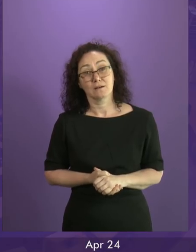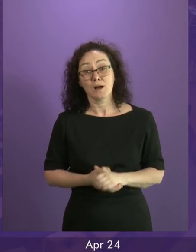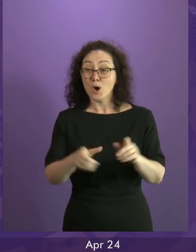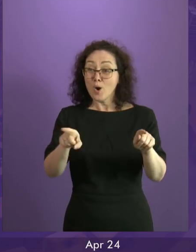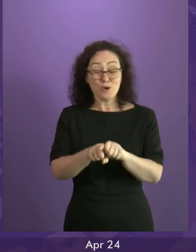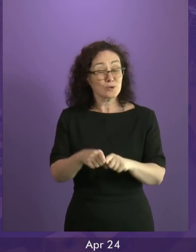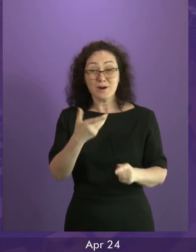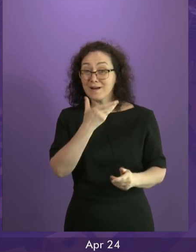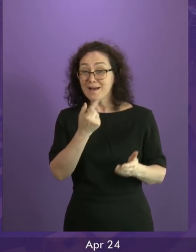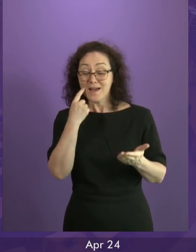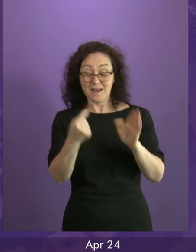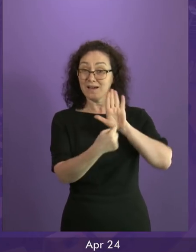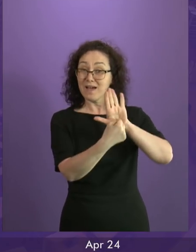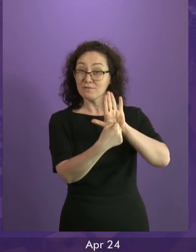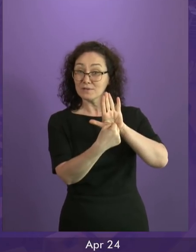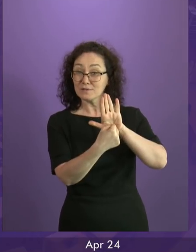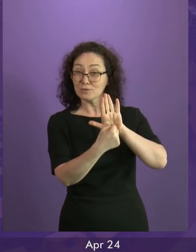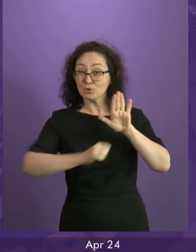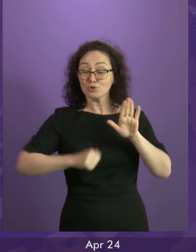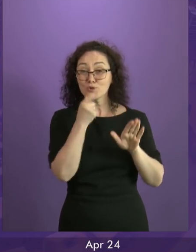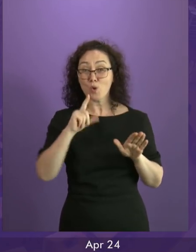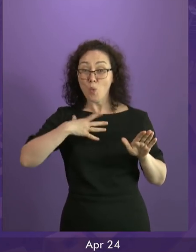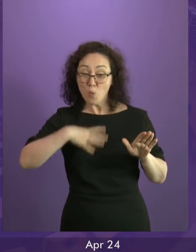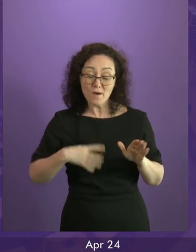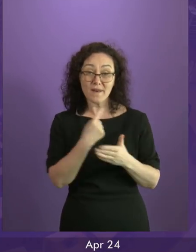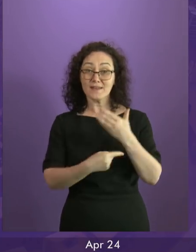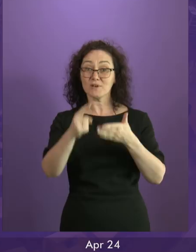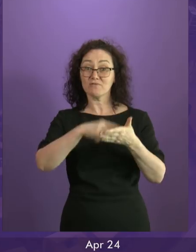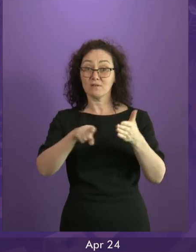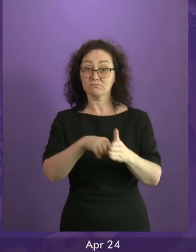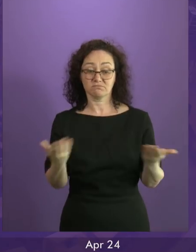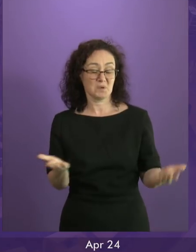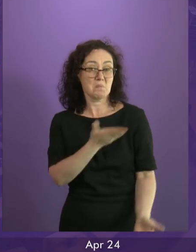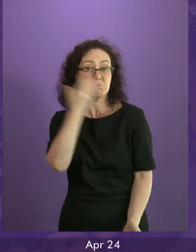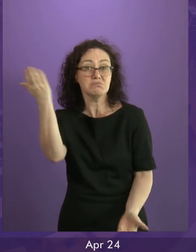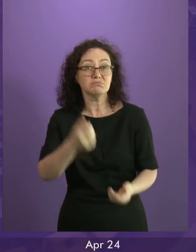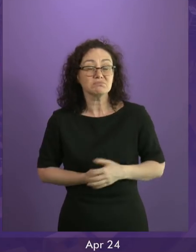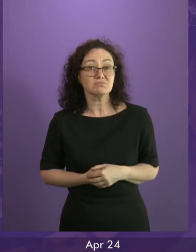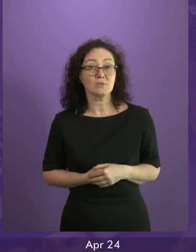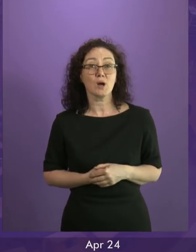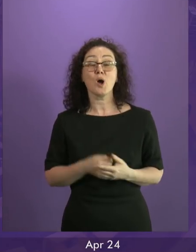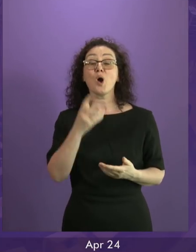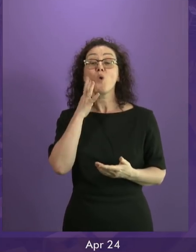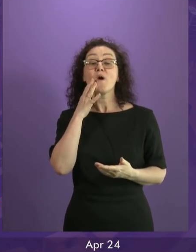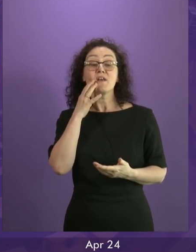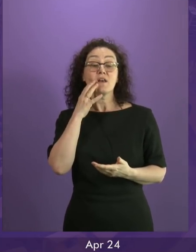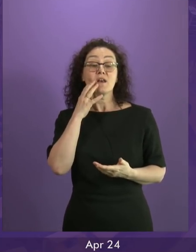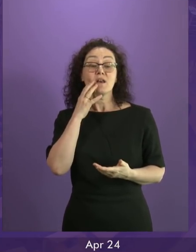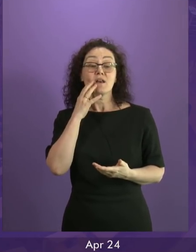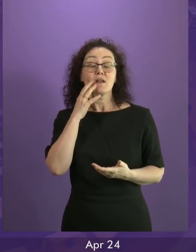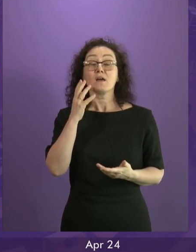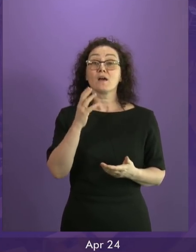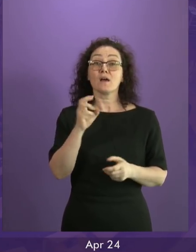want another independence referendum. And no wonder when the chaos of Brexit throws into sharp relief